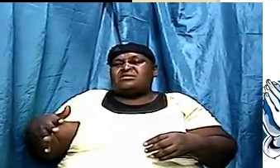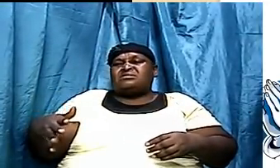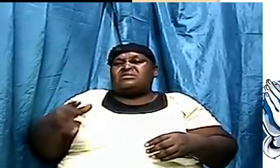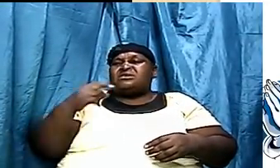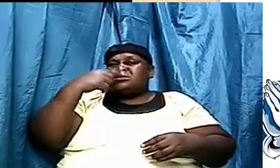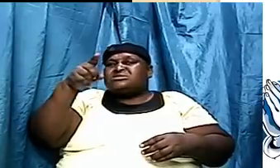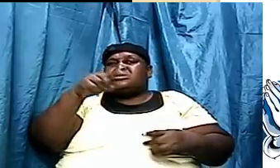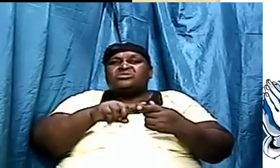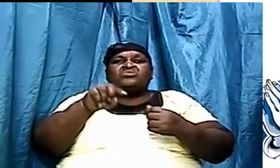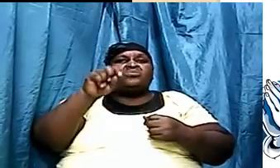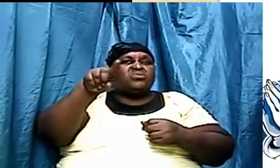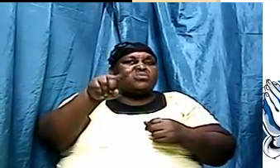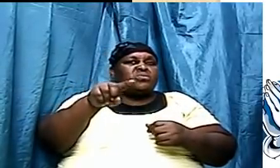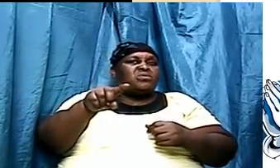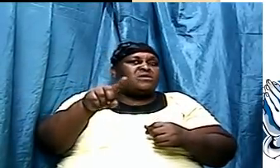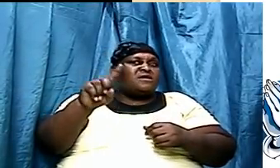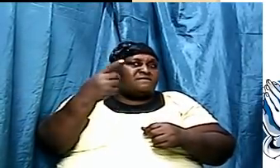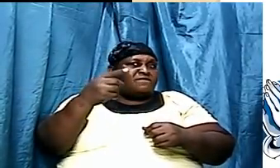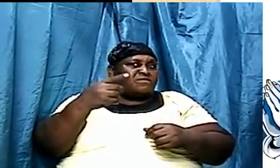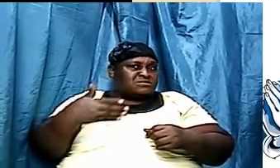for him or she?